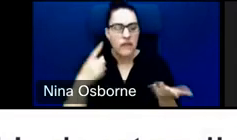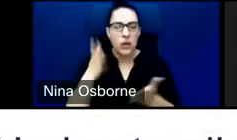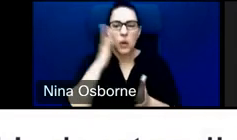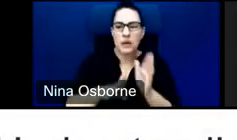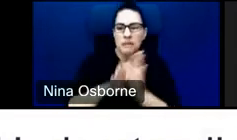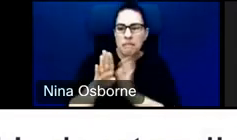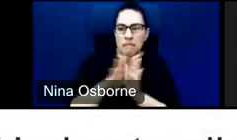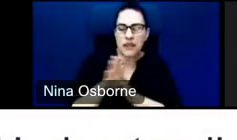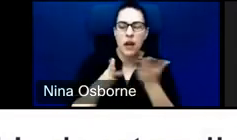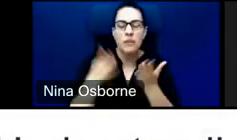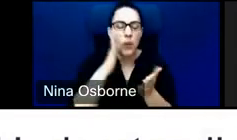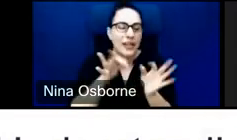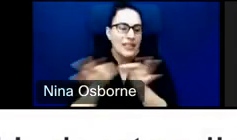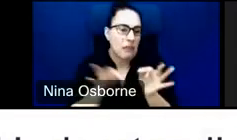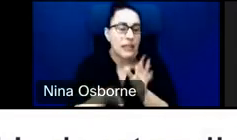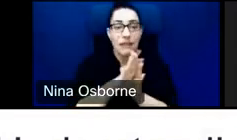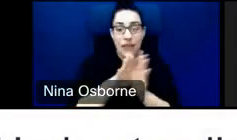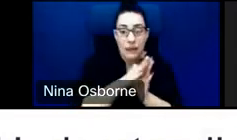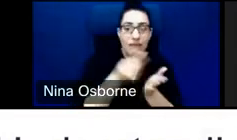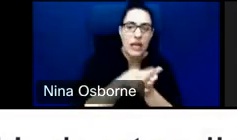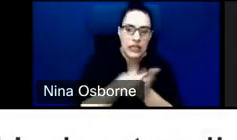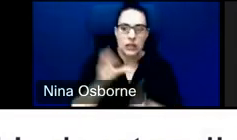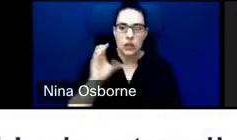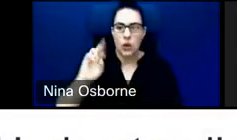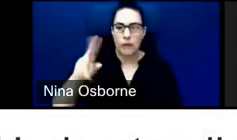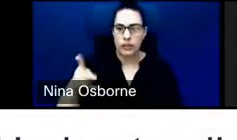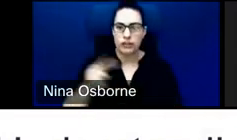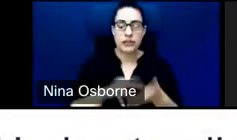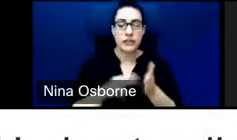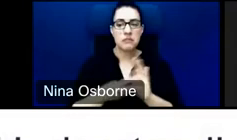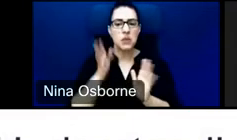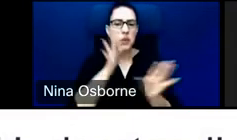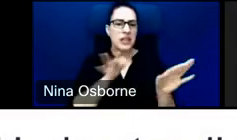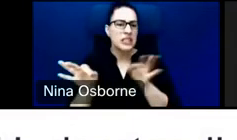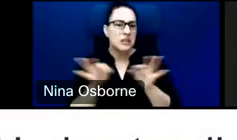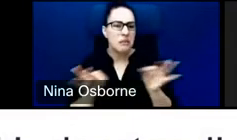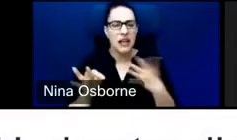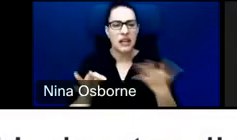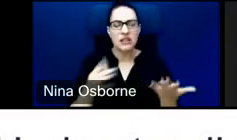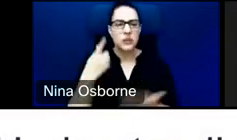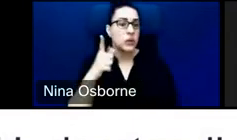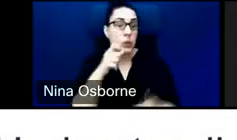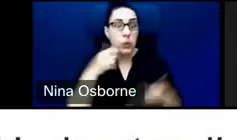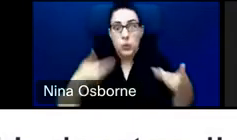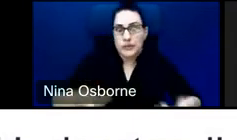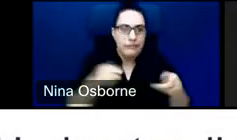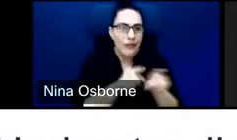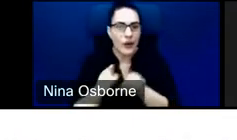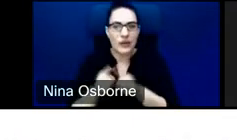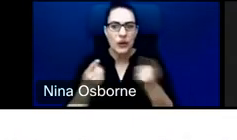share a little bit about who we are, what we do in terms of how we work, and then what is it like to work with the DFC? Next slide.